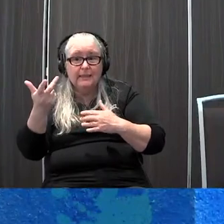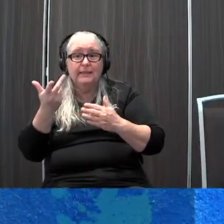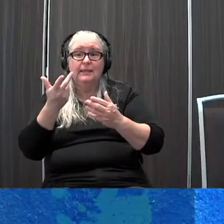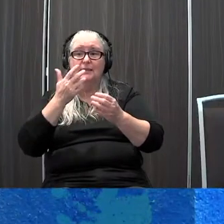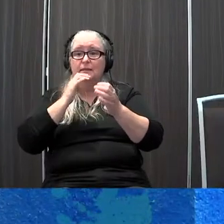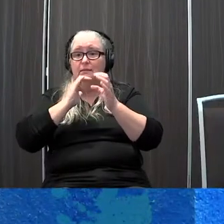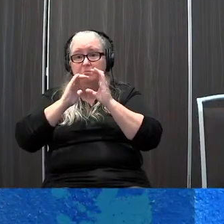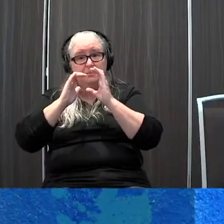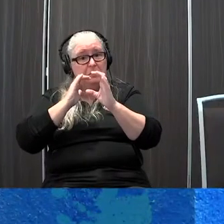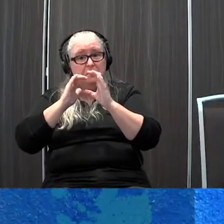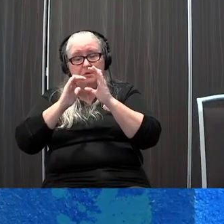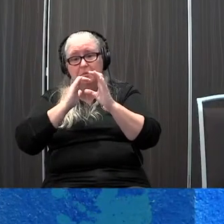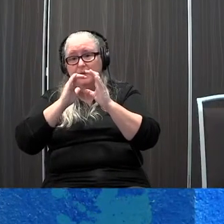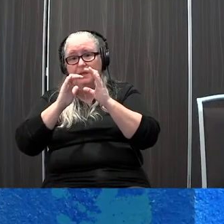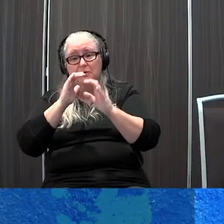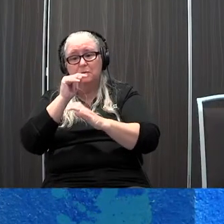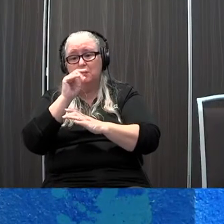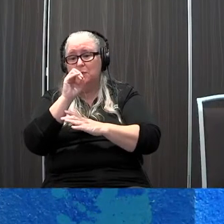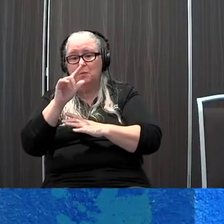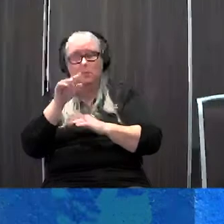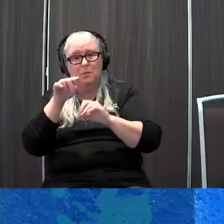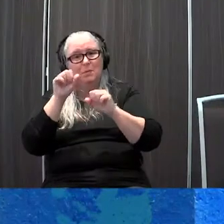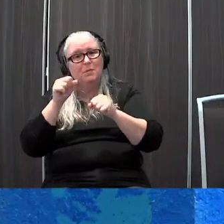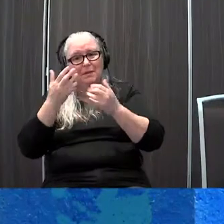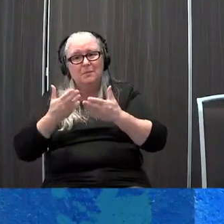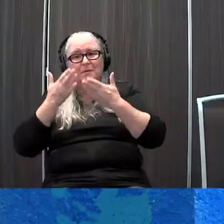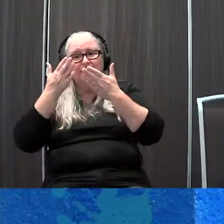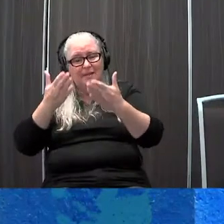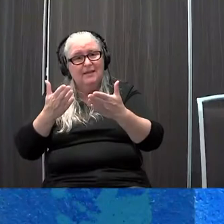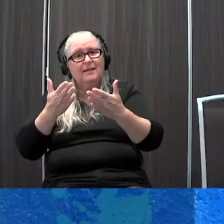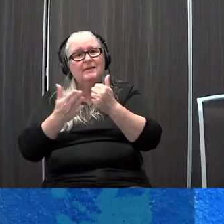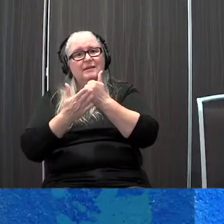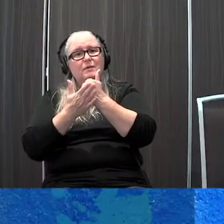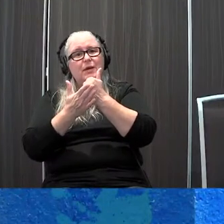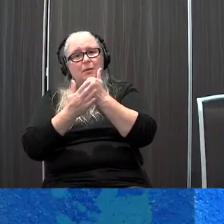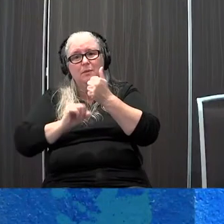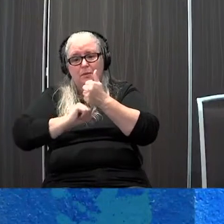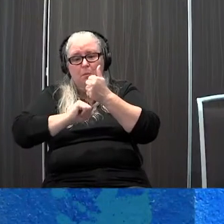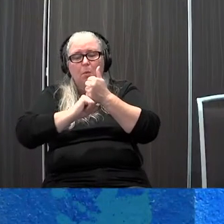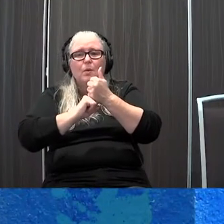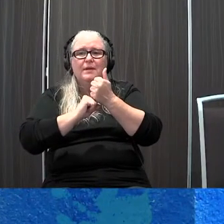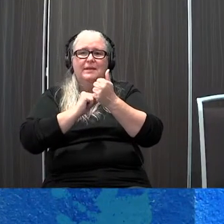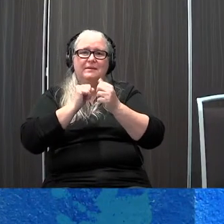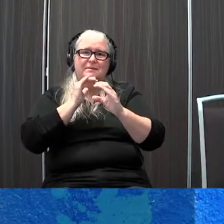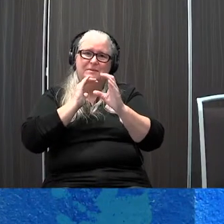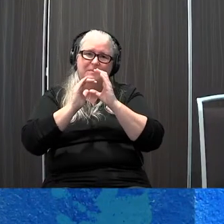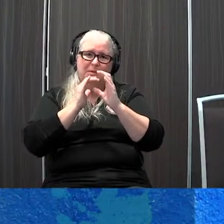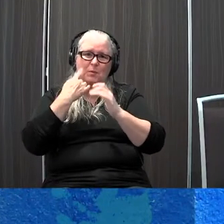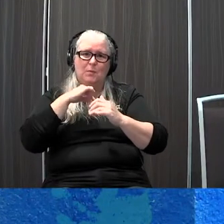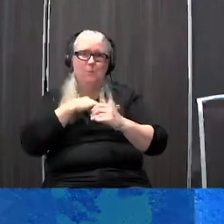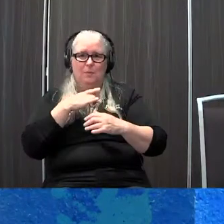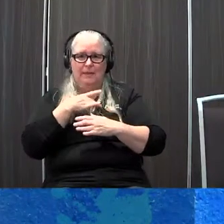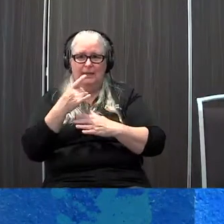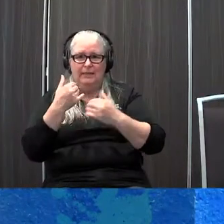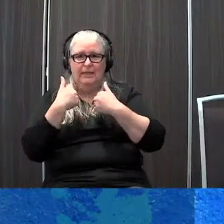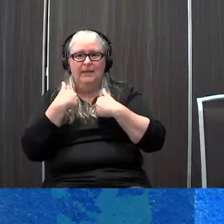that you can provide to help support communication so we like to take a